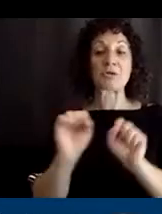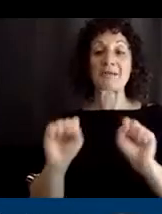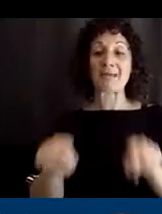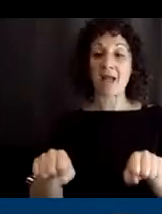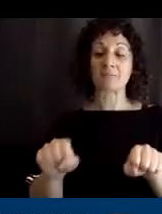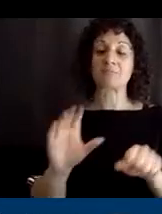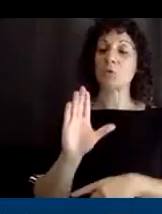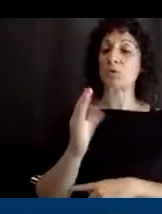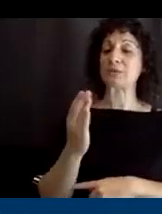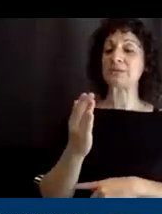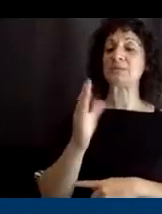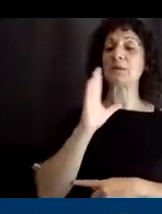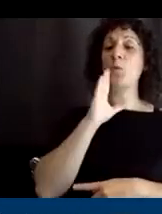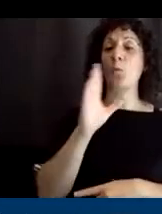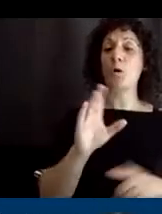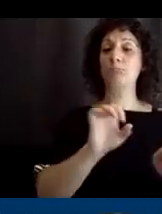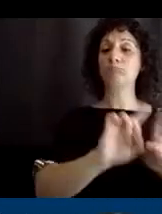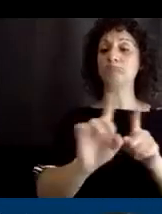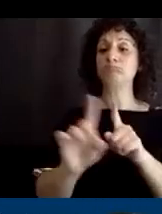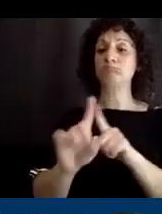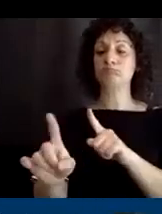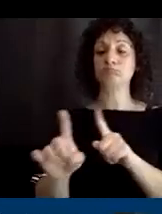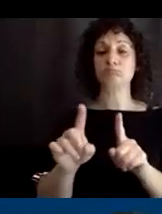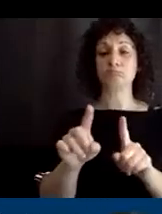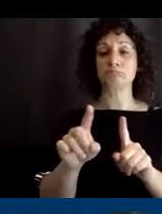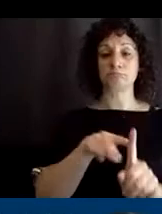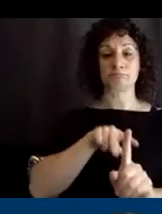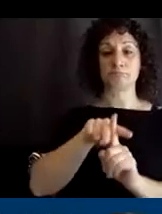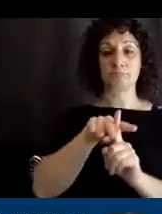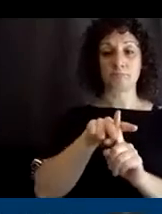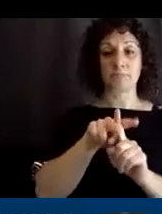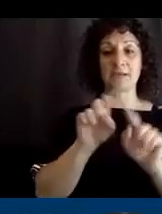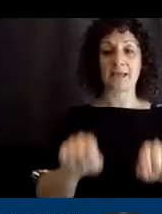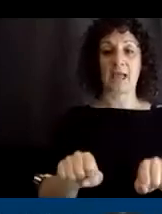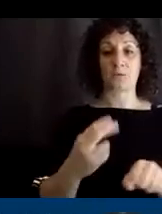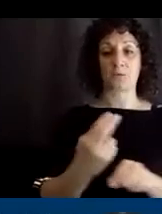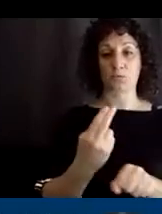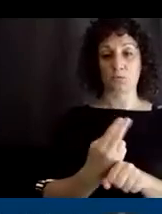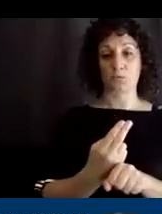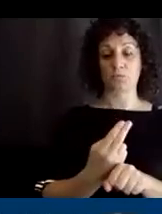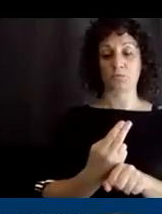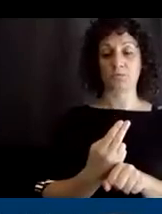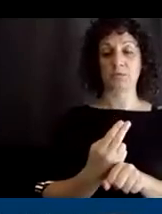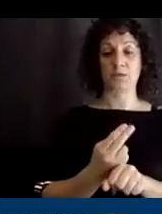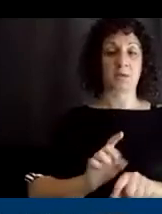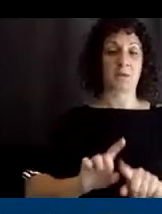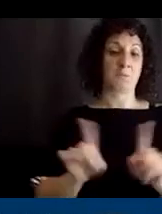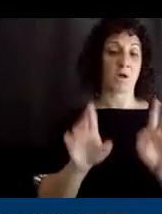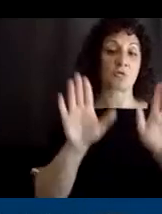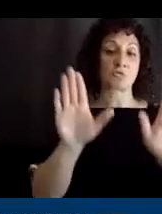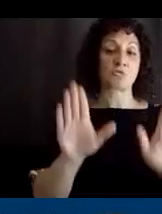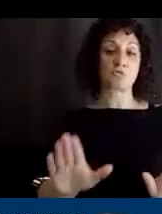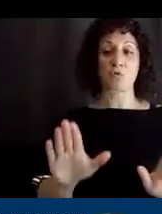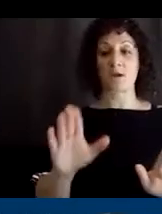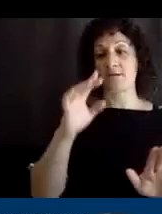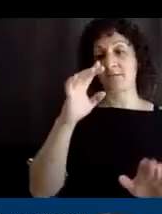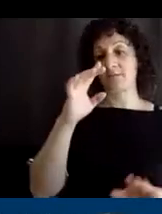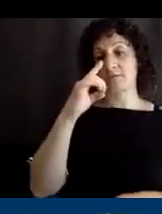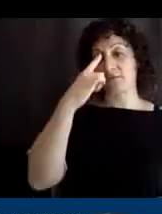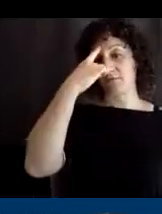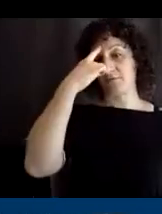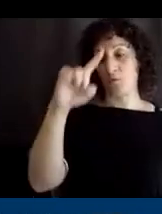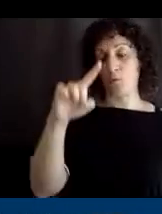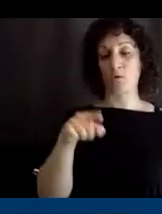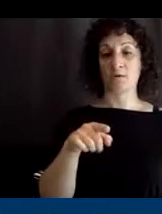covers all the different, um, types of tablets and types of computers, but, um, it would be a great thing to loan from